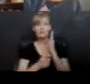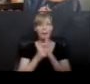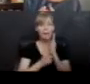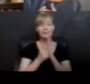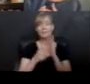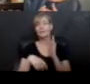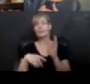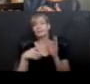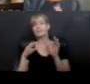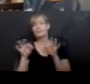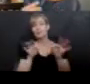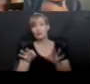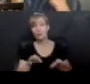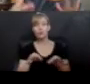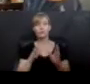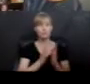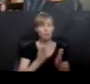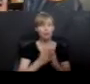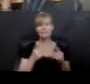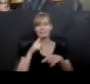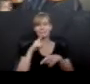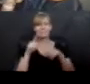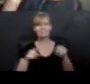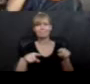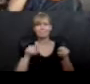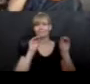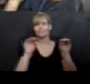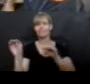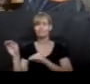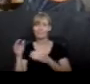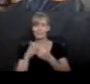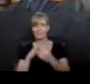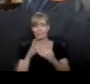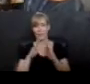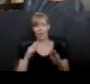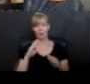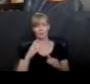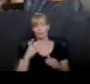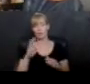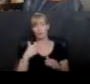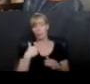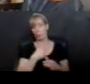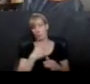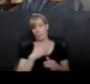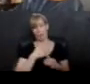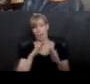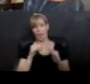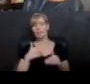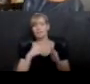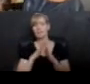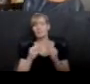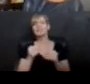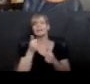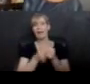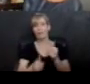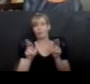instructions, all kinds of different things around the house. Our house, like we have books in every room, right?